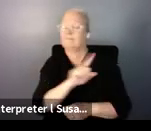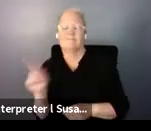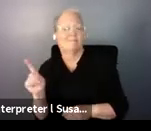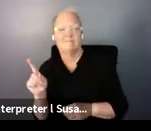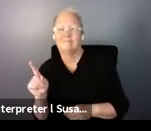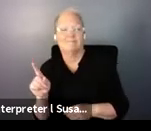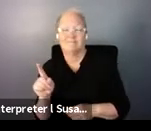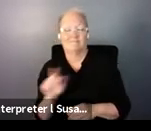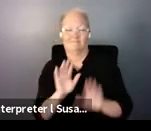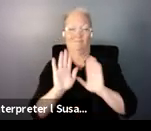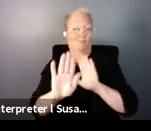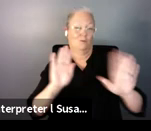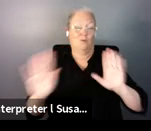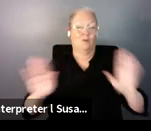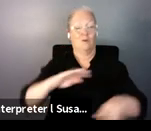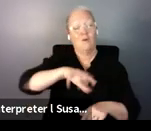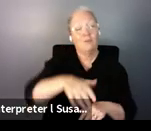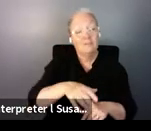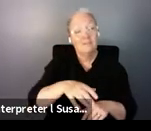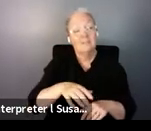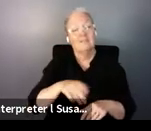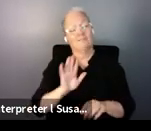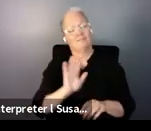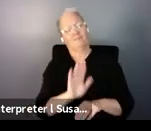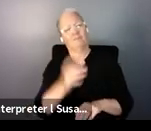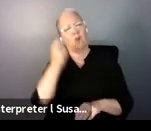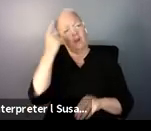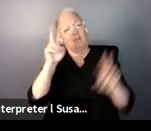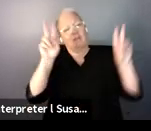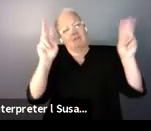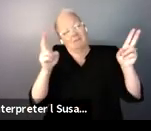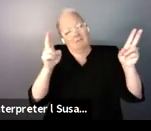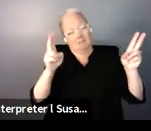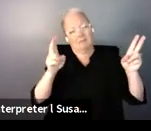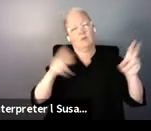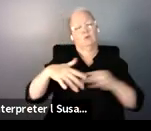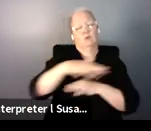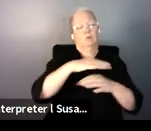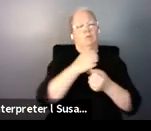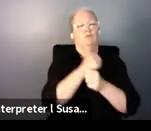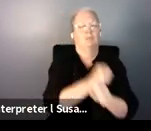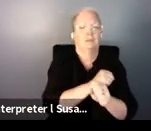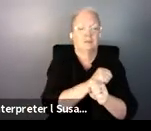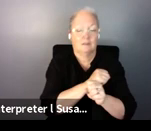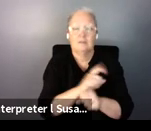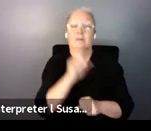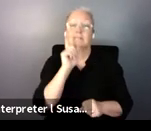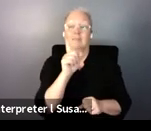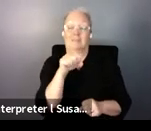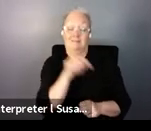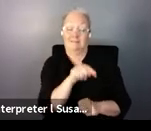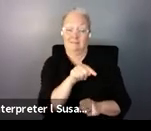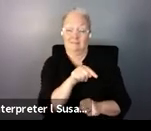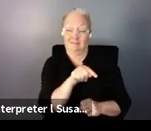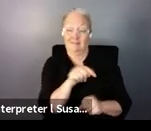understanding that the system has of social protection. But in any case, we can see that social protection through disability